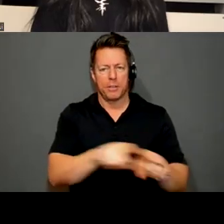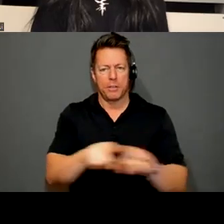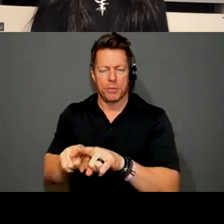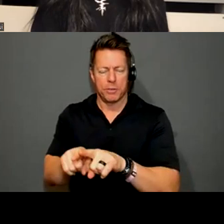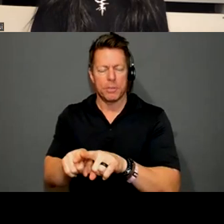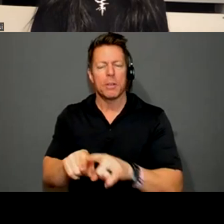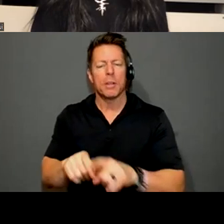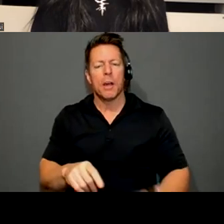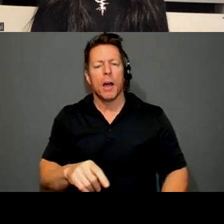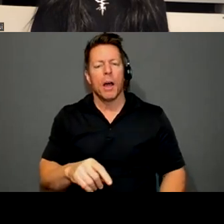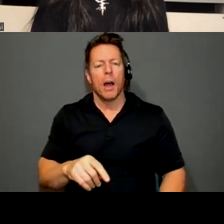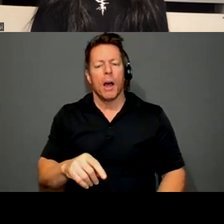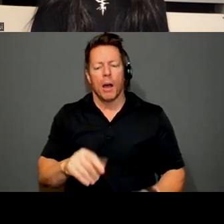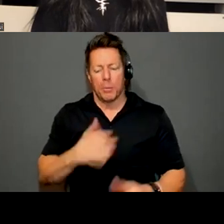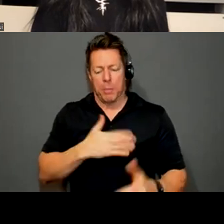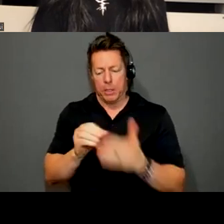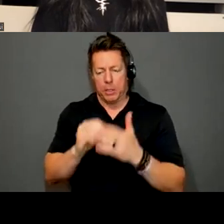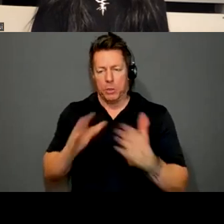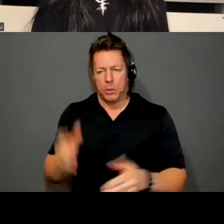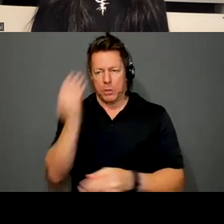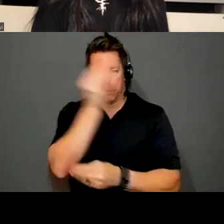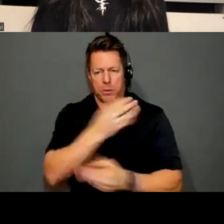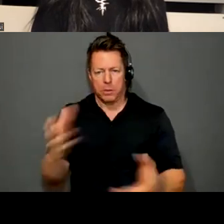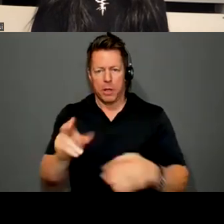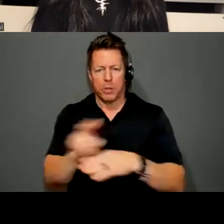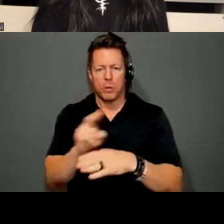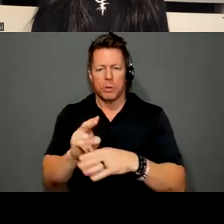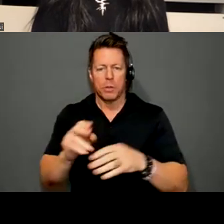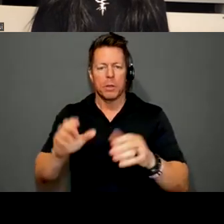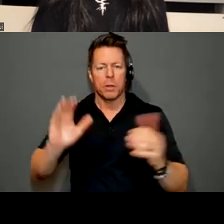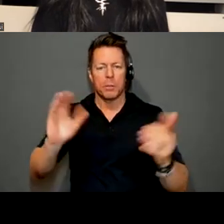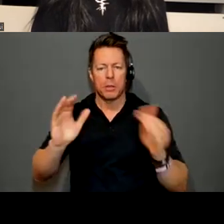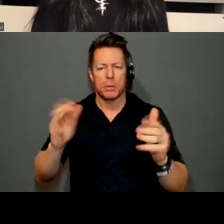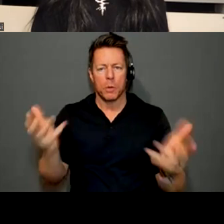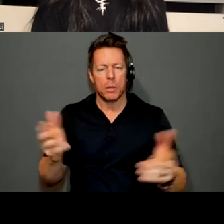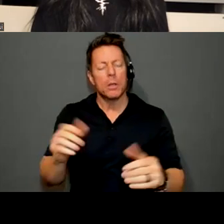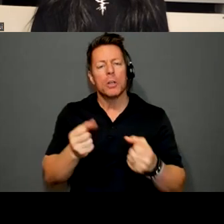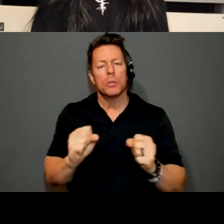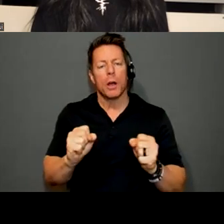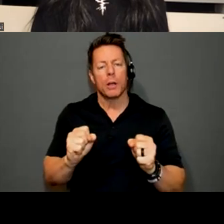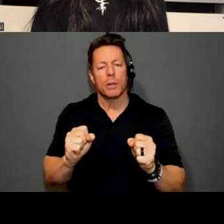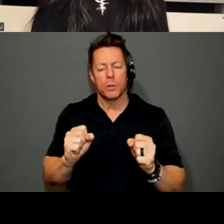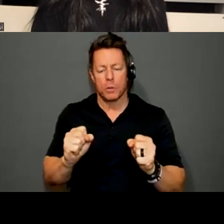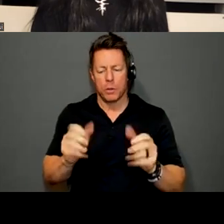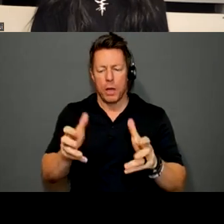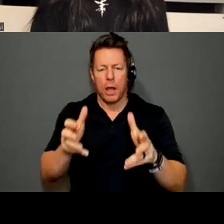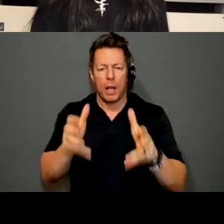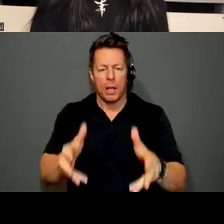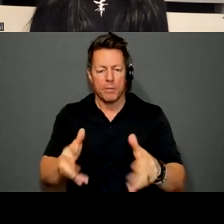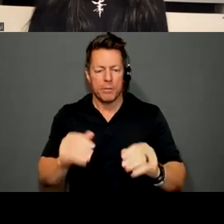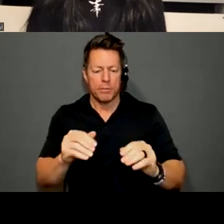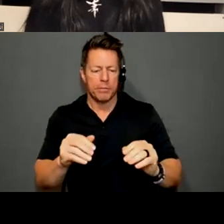I always kind of tell my students, I use the comparison of trying to leave breadcrumbs for